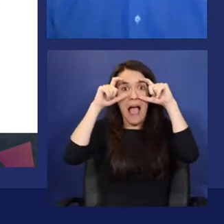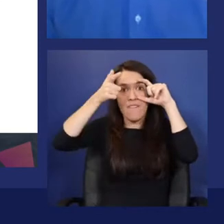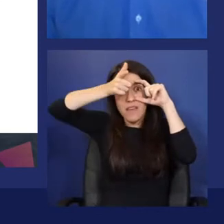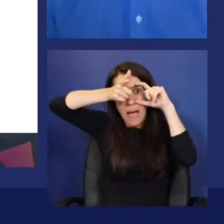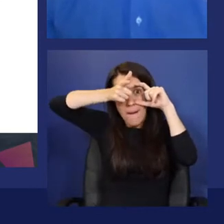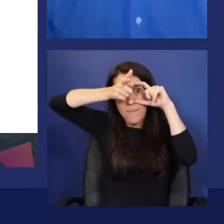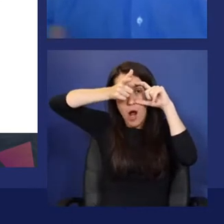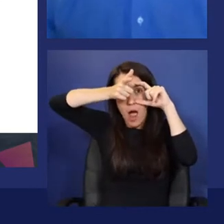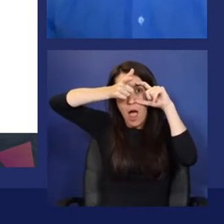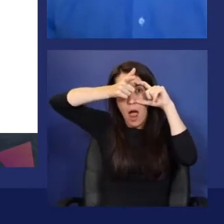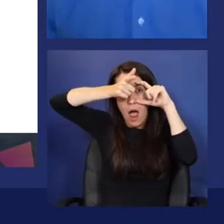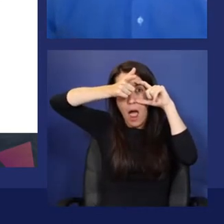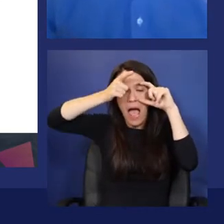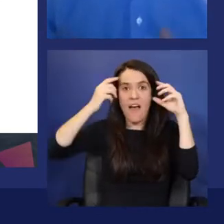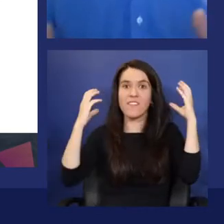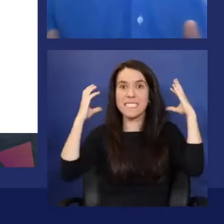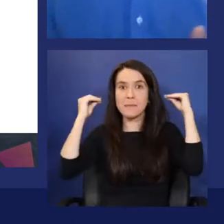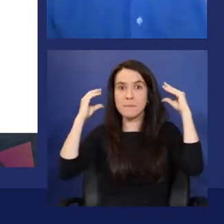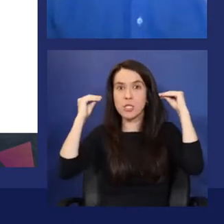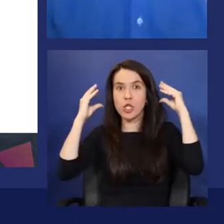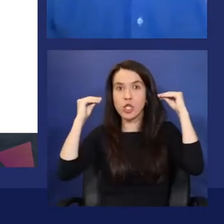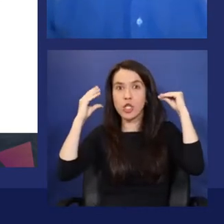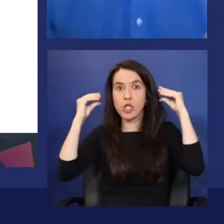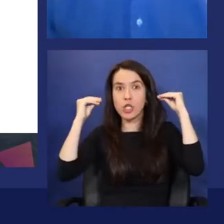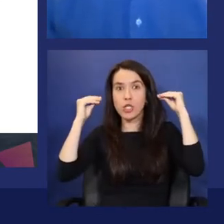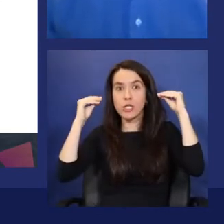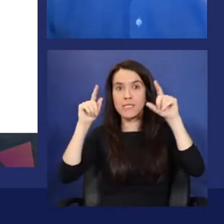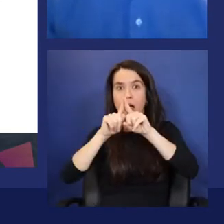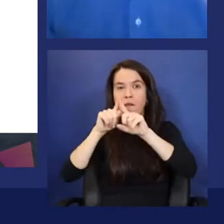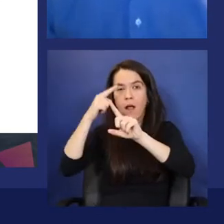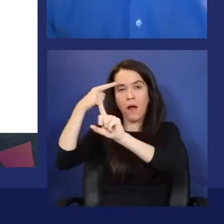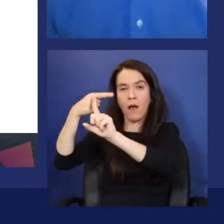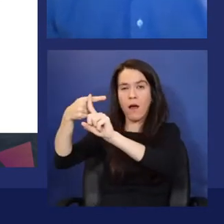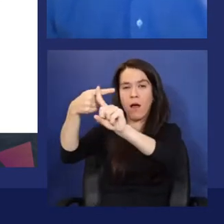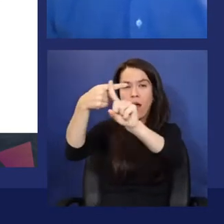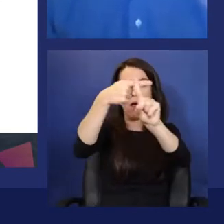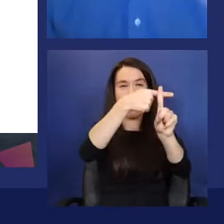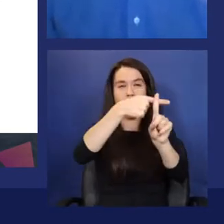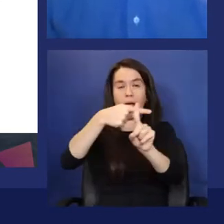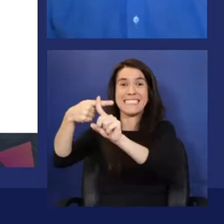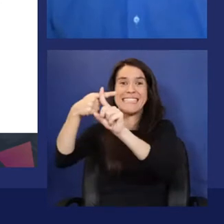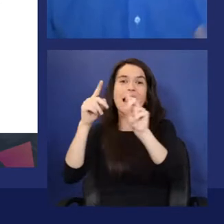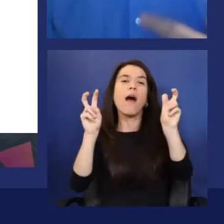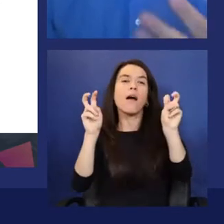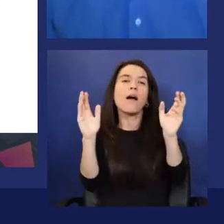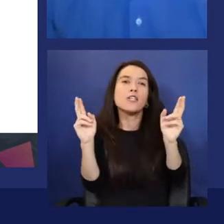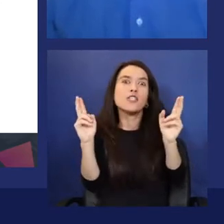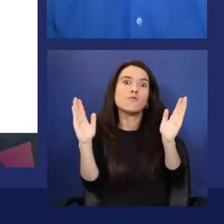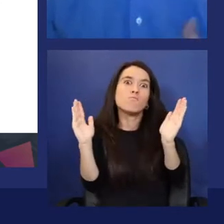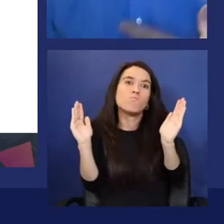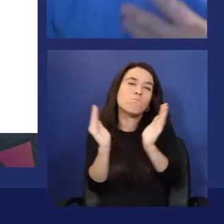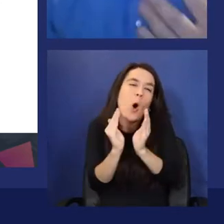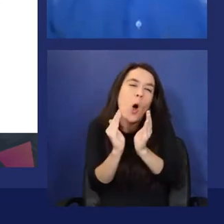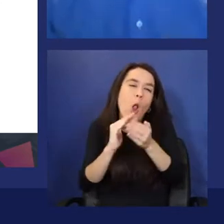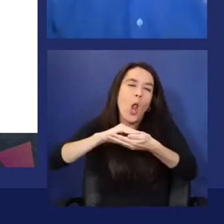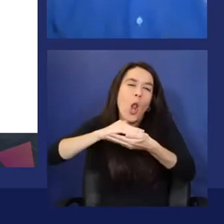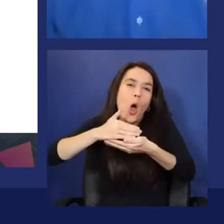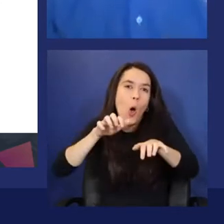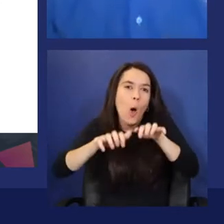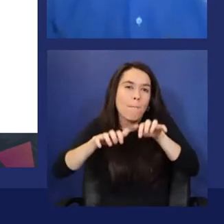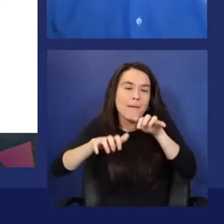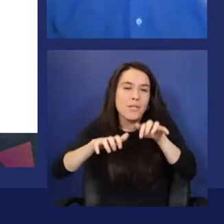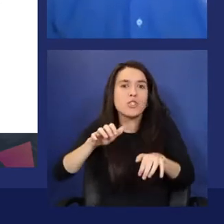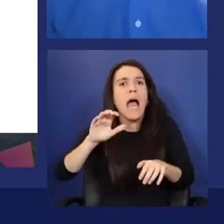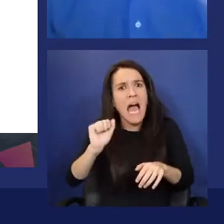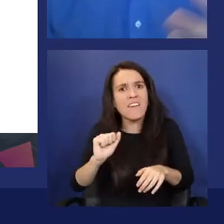and it is indeed a little computer in its way. has a GPU, has a holographic